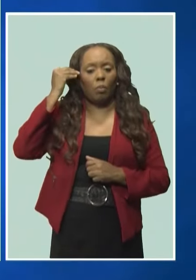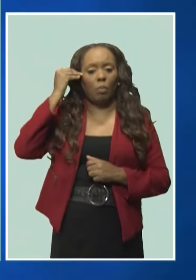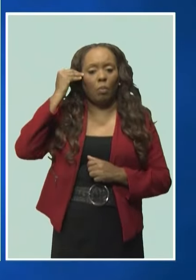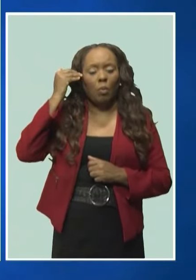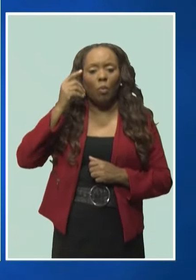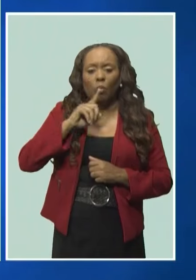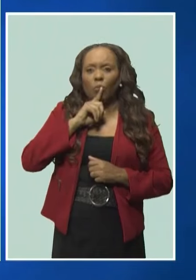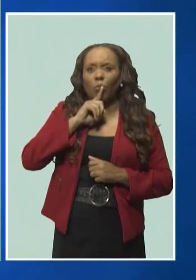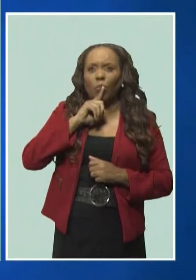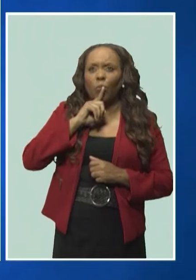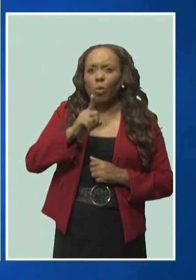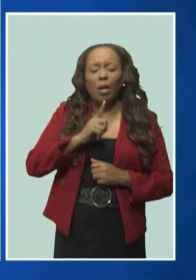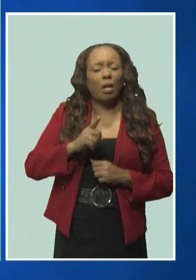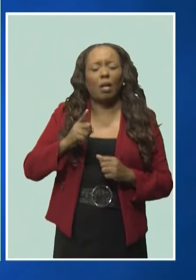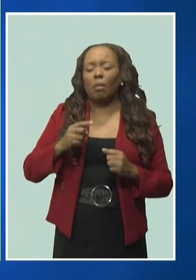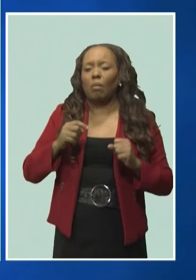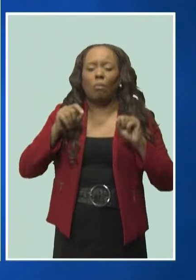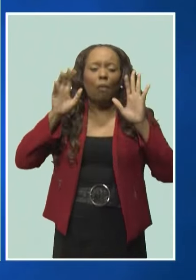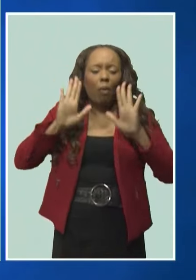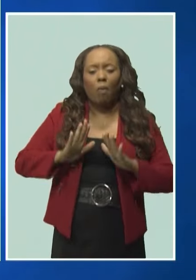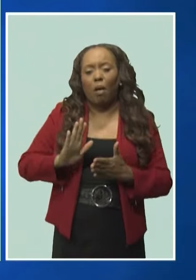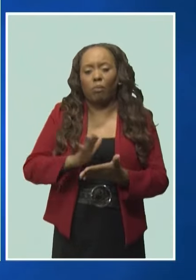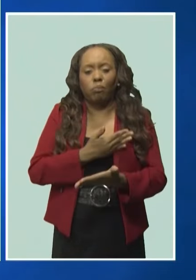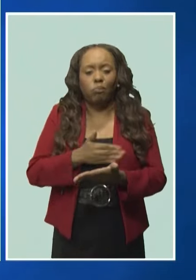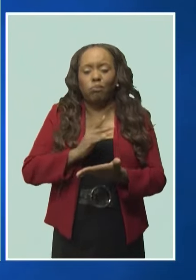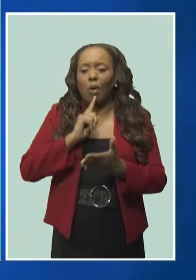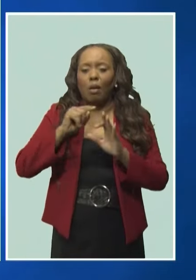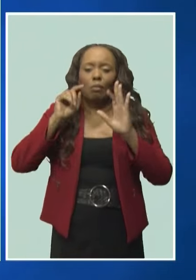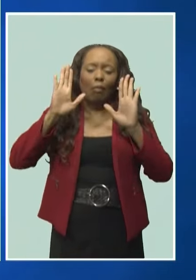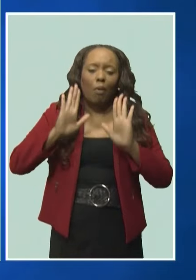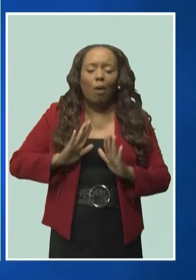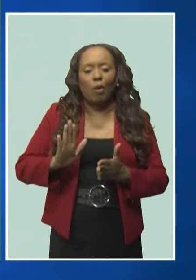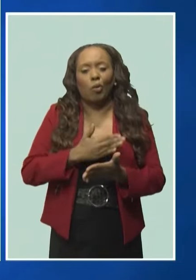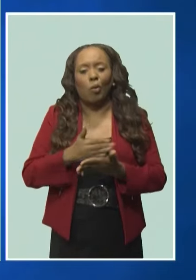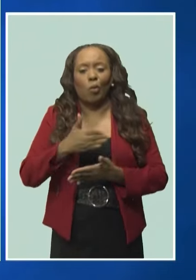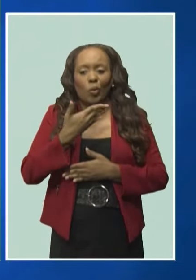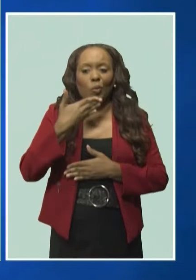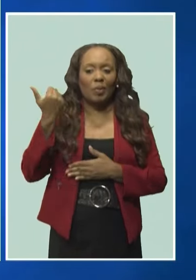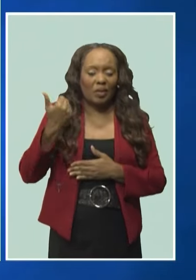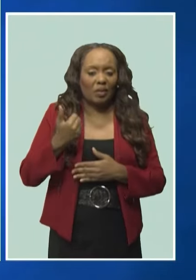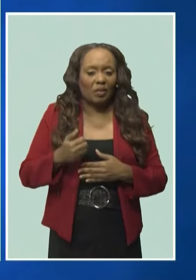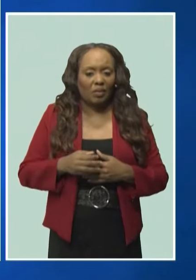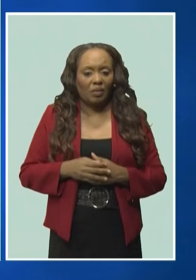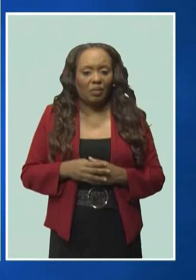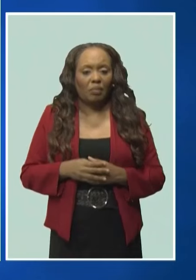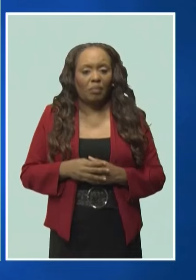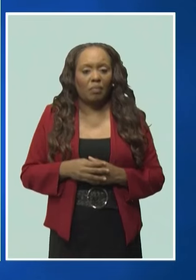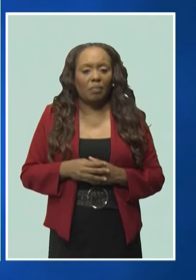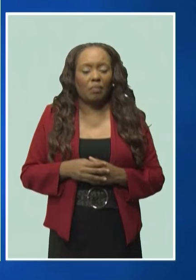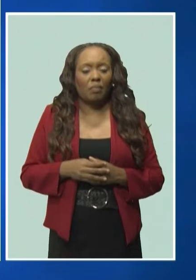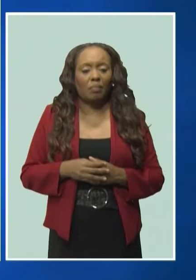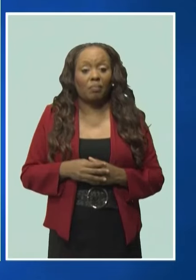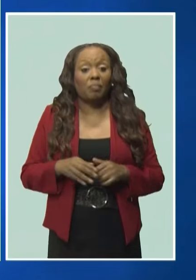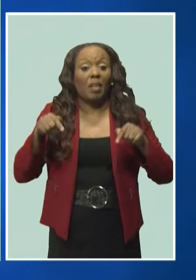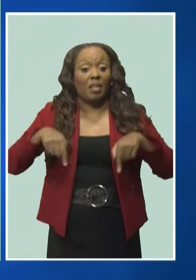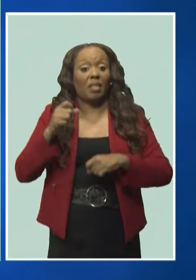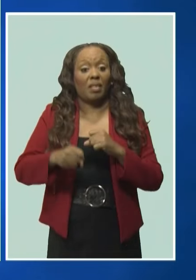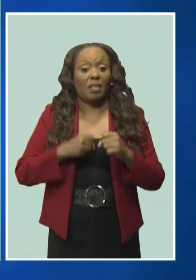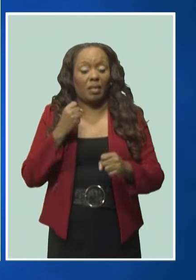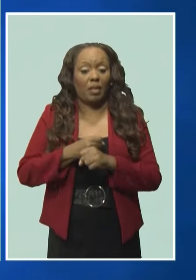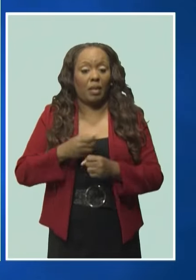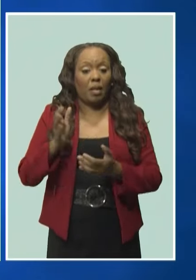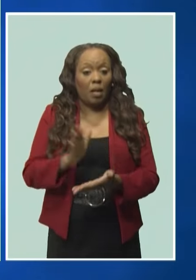musical excellence at its very, very, very best. This year's concert series